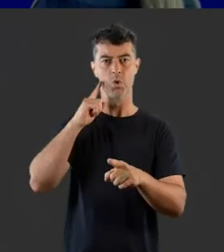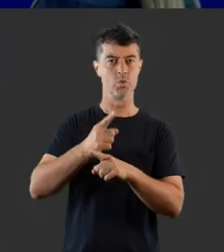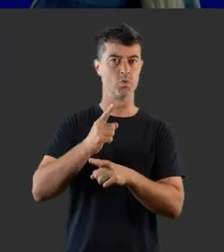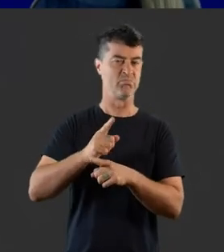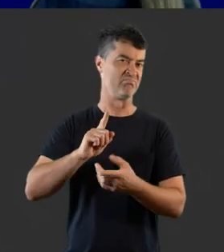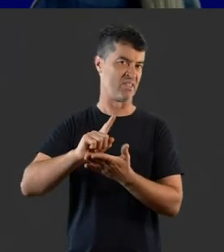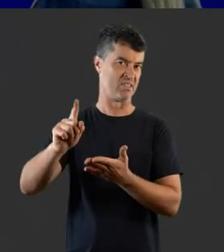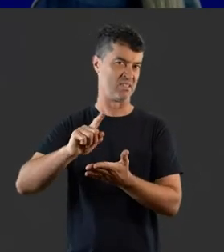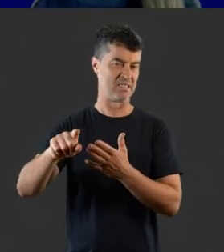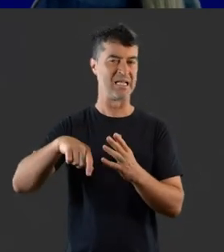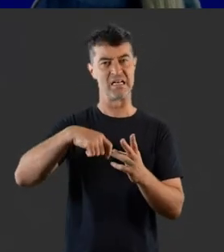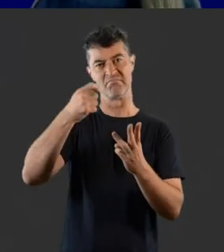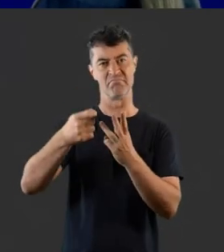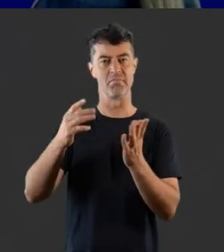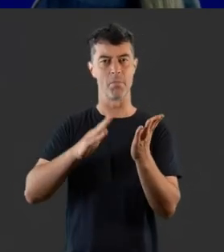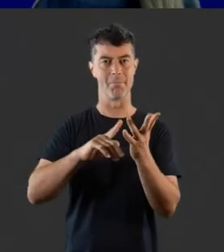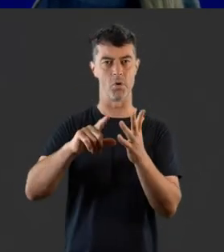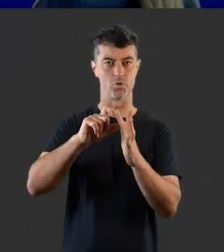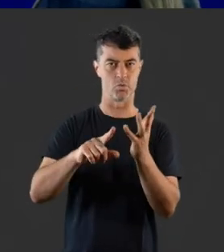explored in preceding modules.